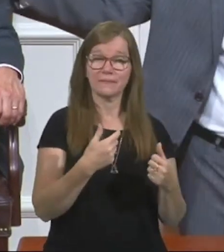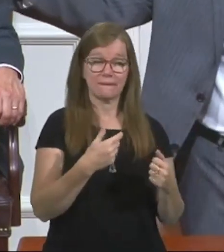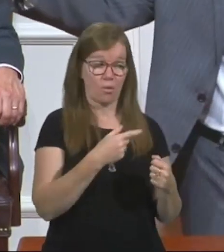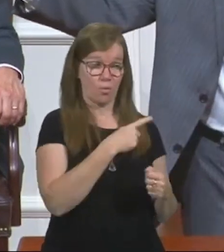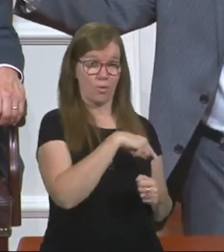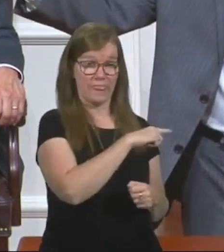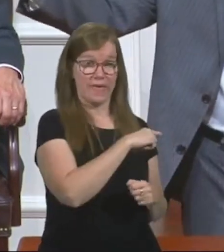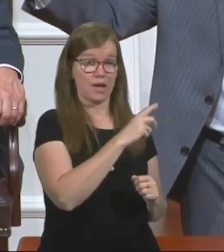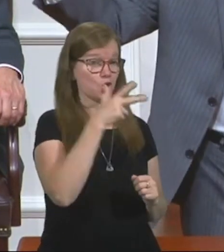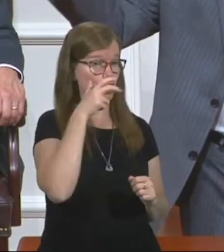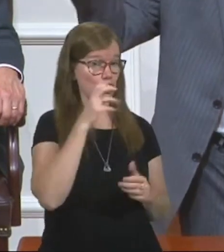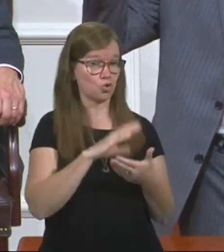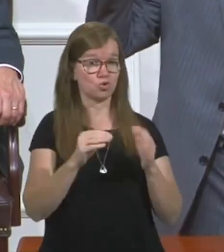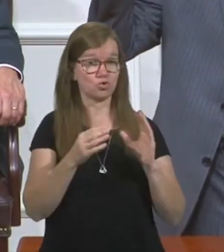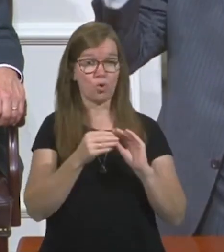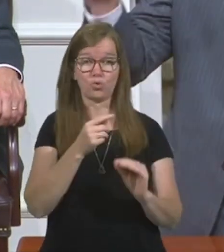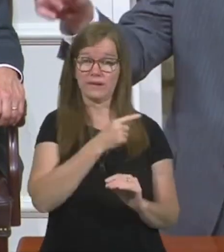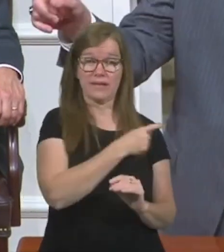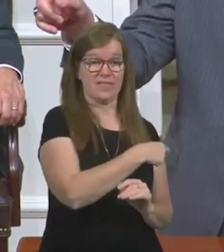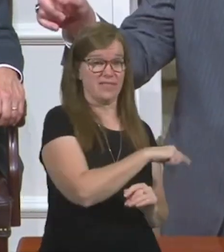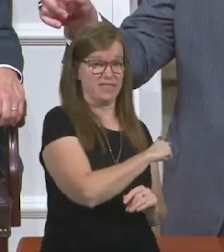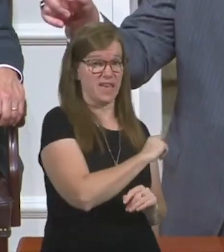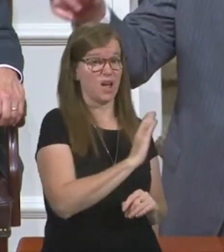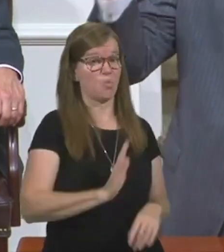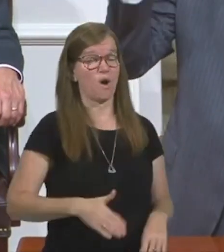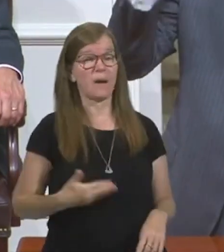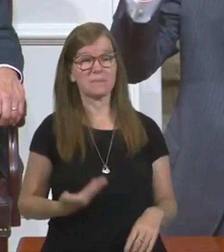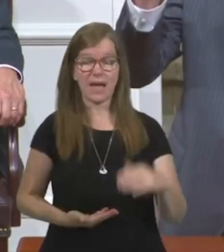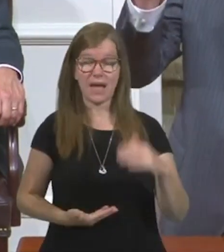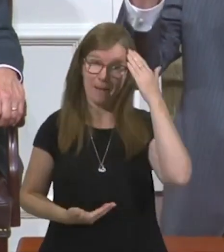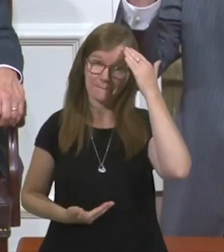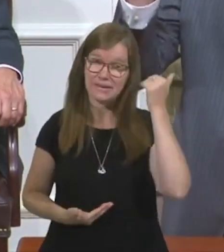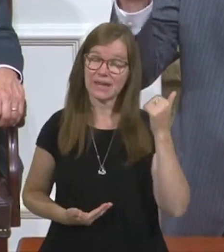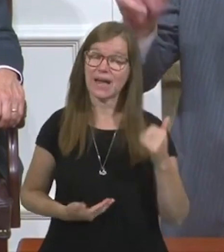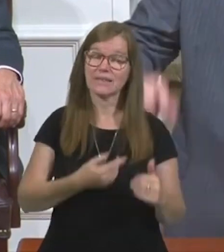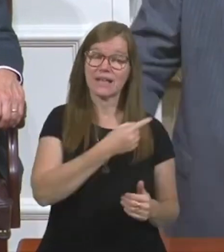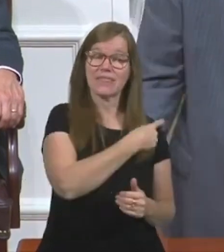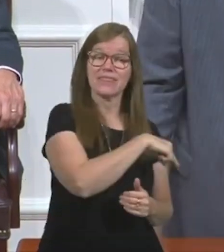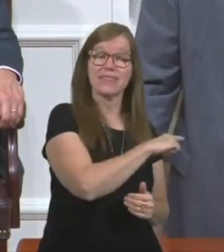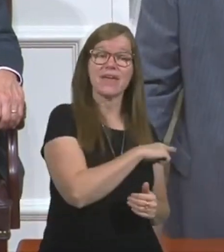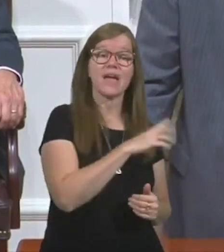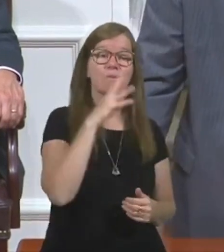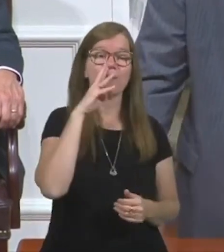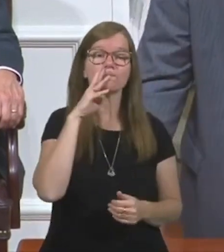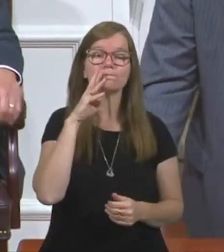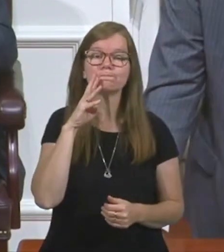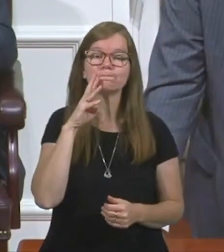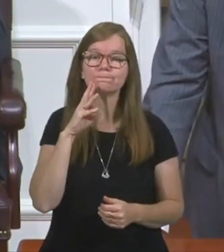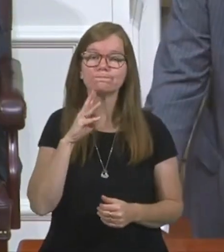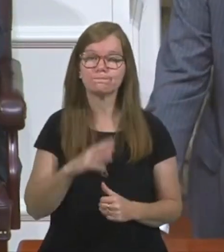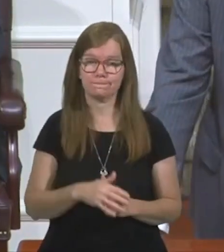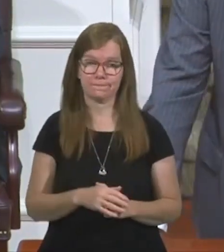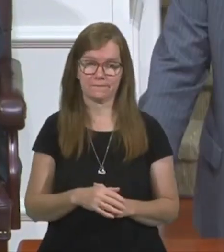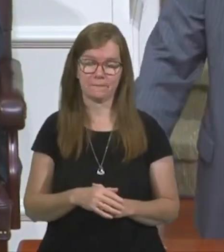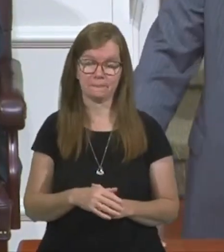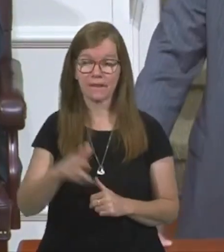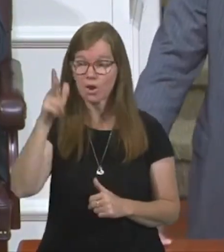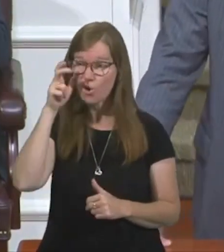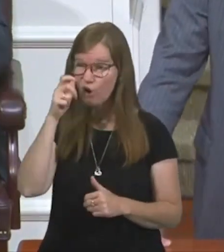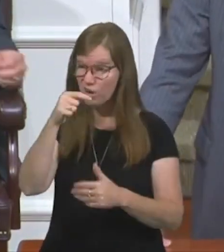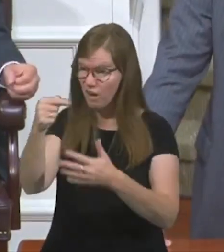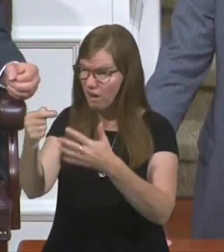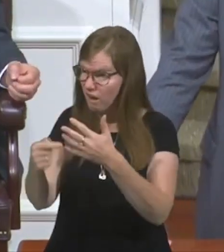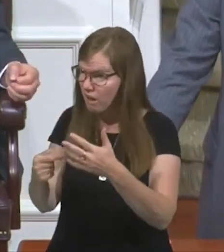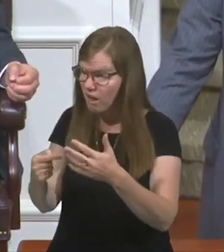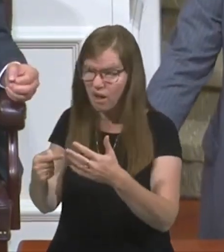when they heard this story, they were upset because they were what? They heard all these things and they did